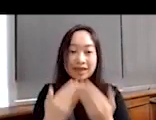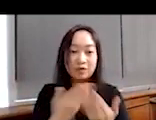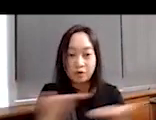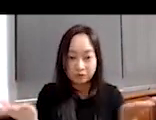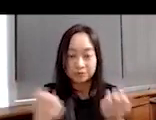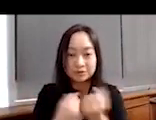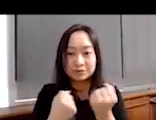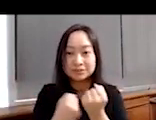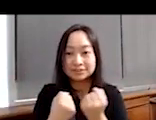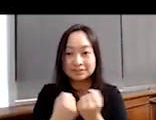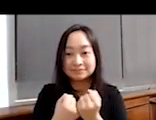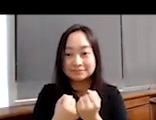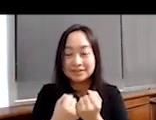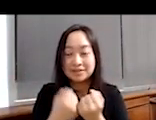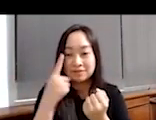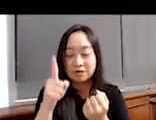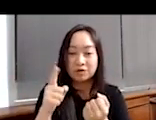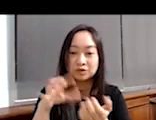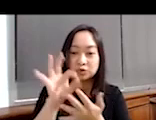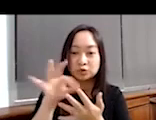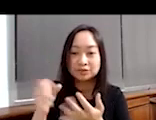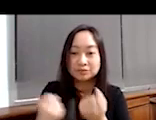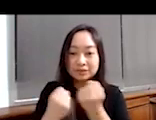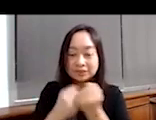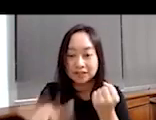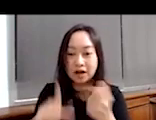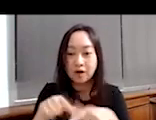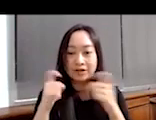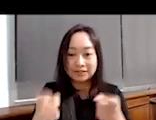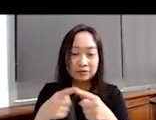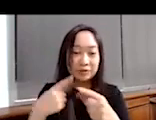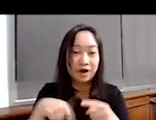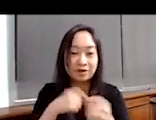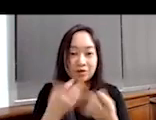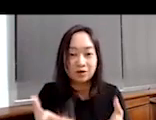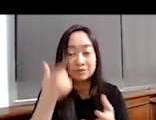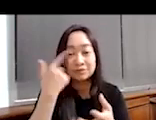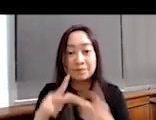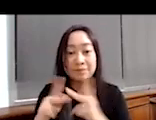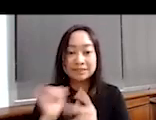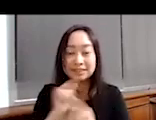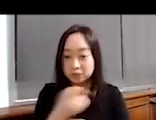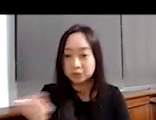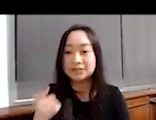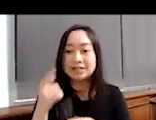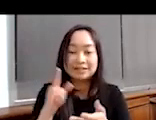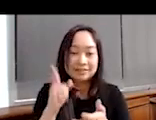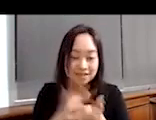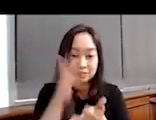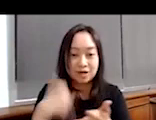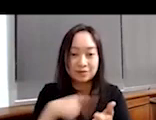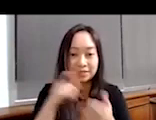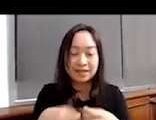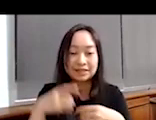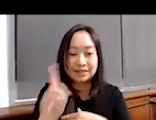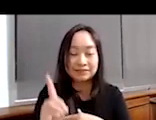for sponsors like yourself for choosing to sponsor a child or give towards our cause. It's because of partners like you that we can deliver life-saving